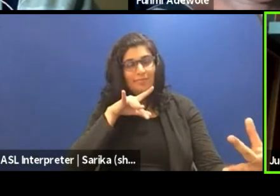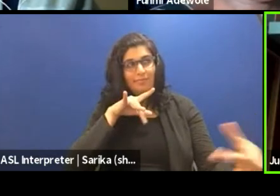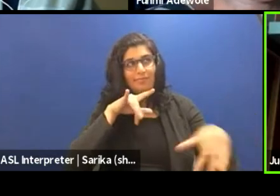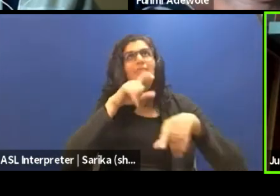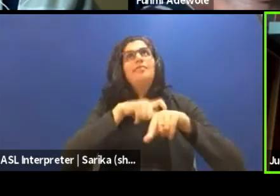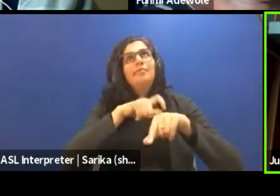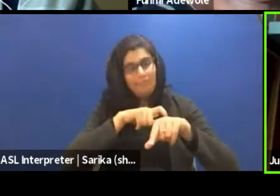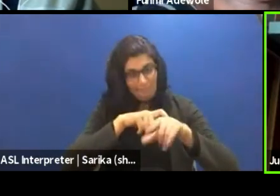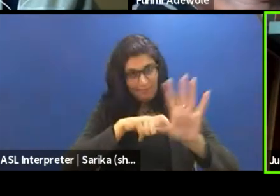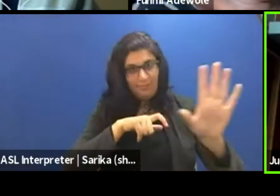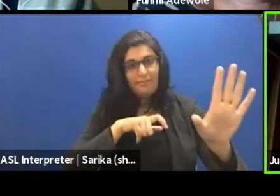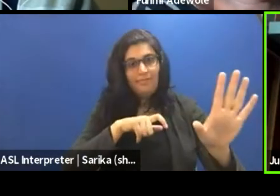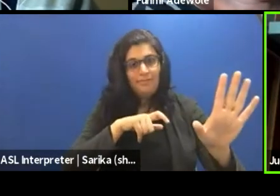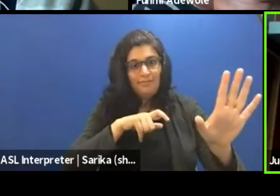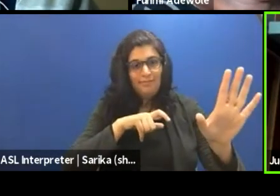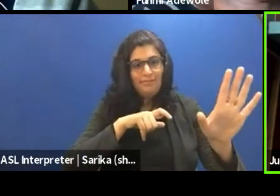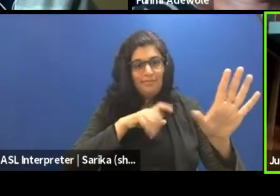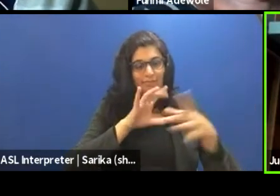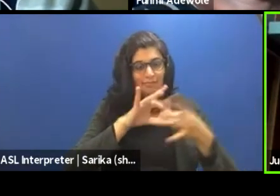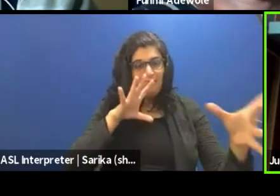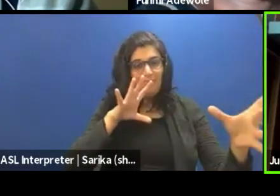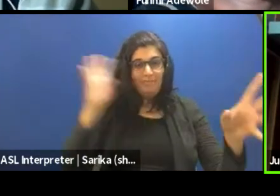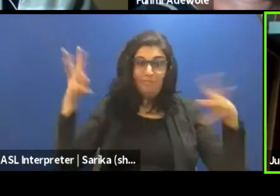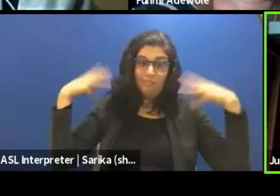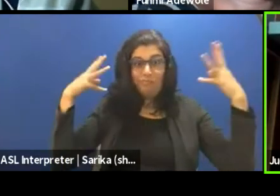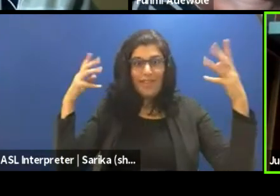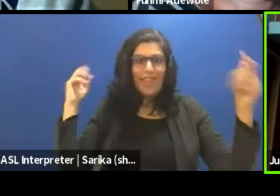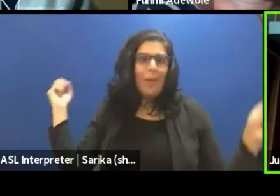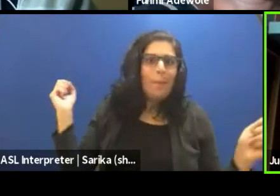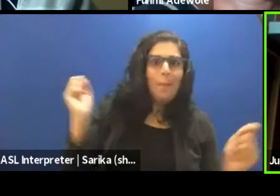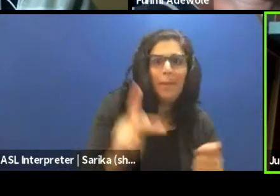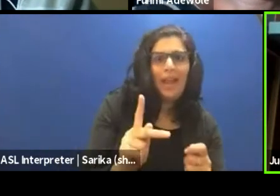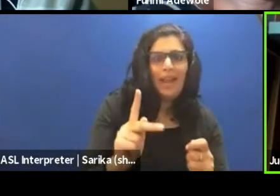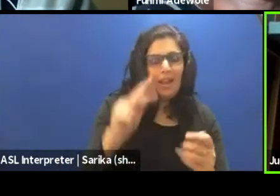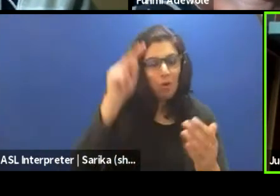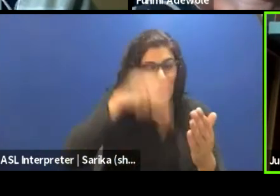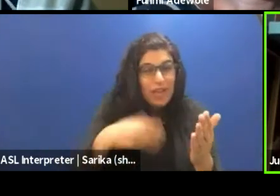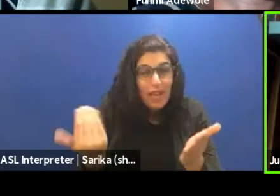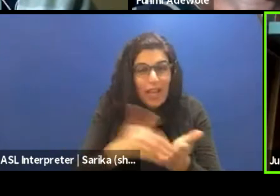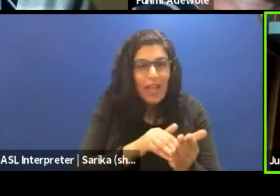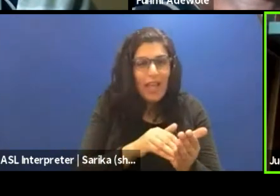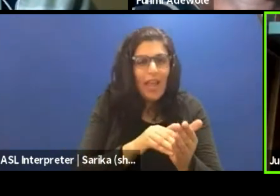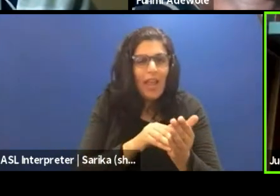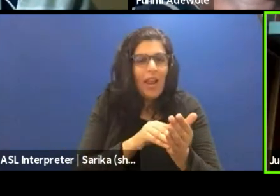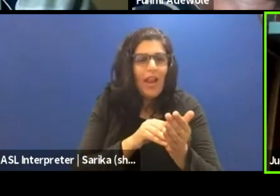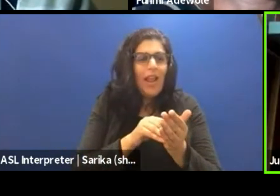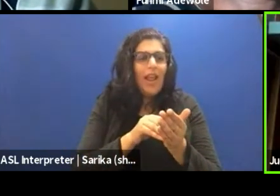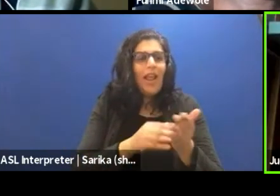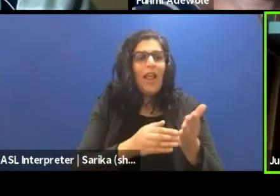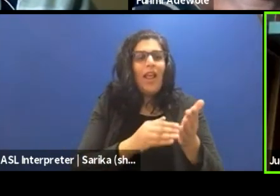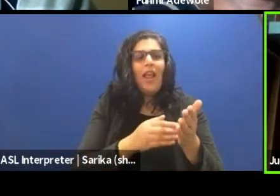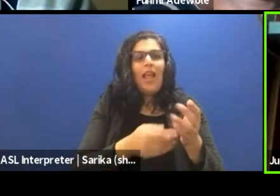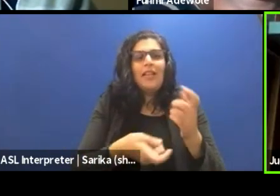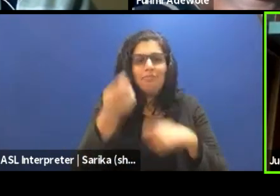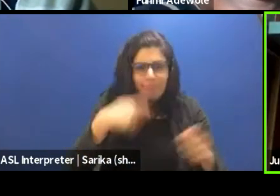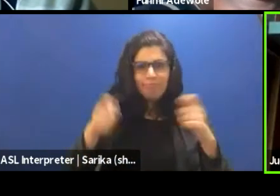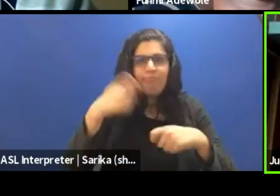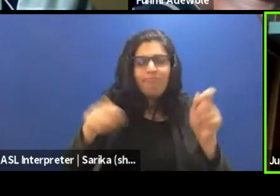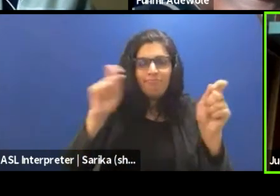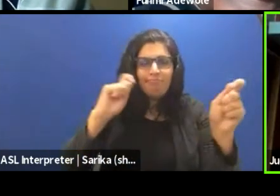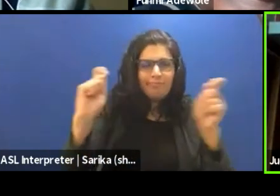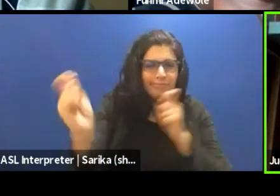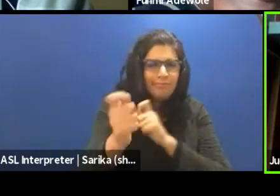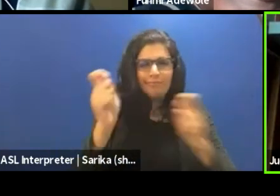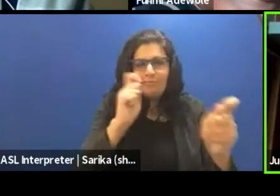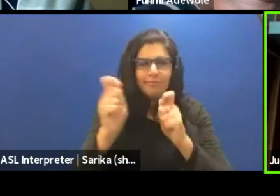other times of going to just be crazy and then coming back and reading it again and rewriting and read that. So, so that discipline has